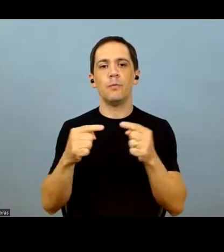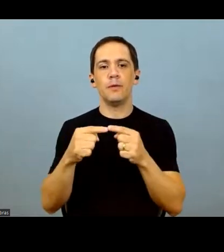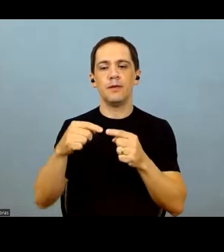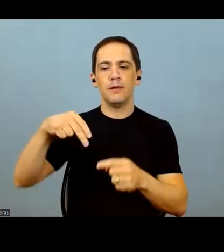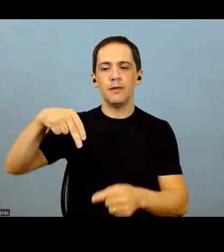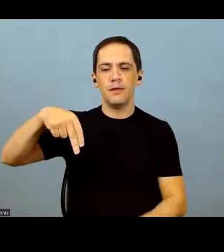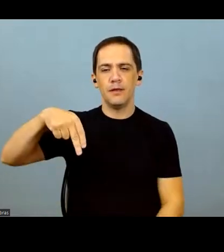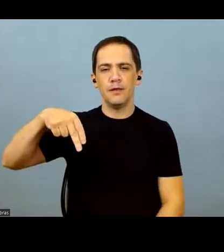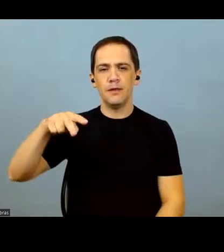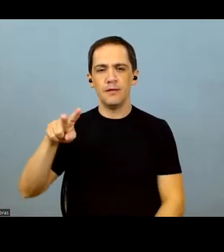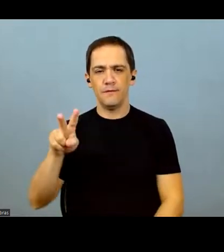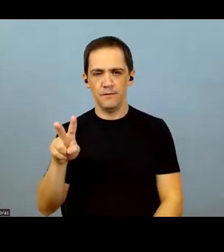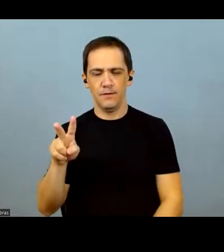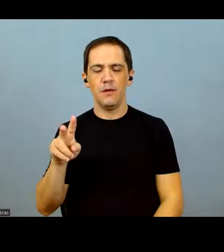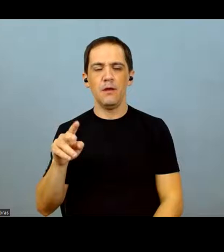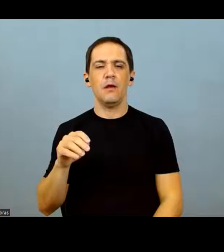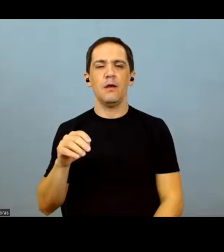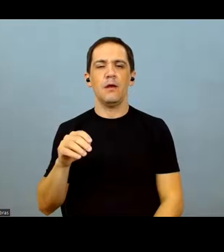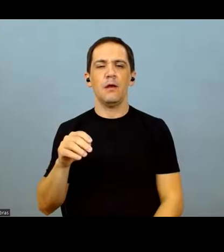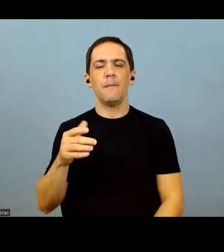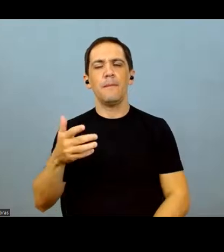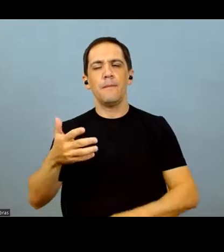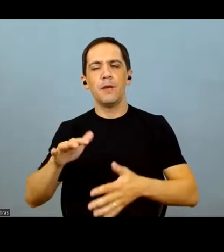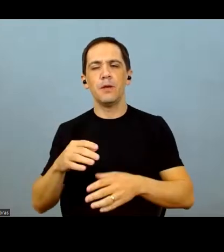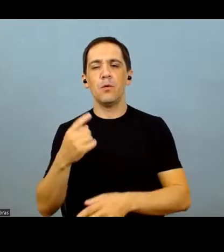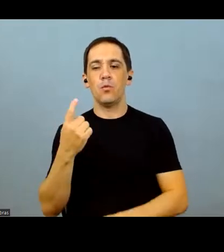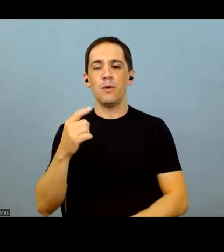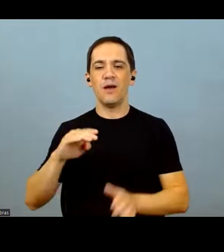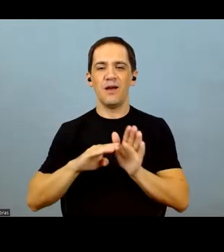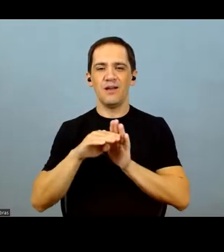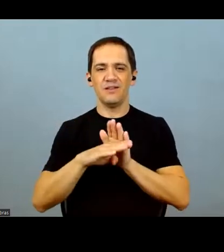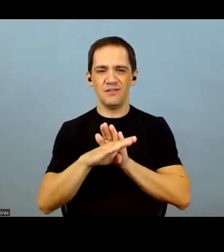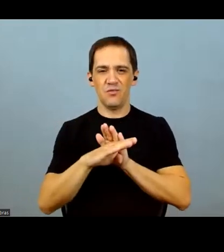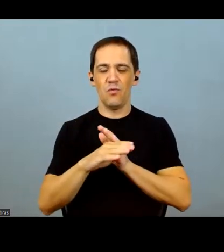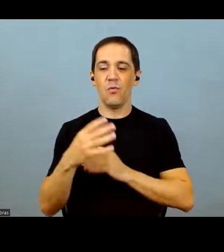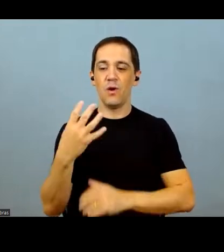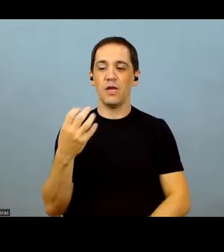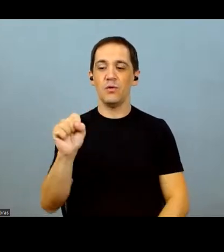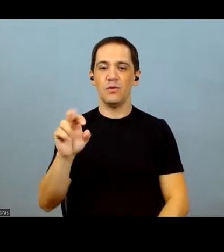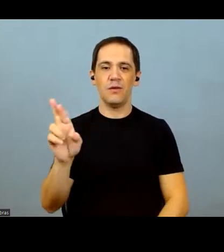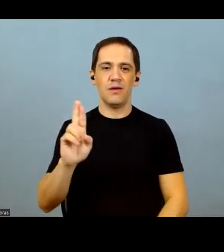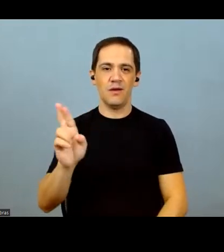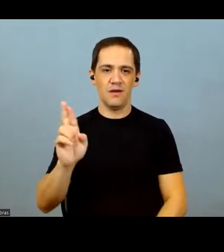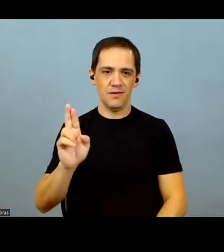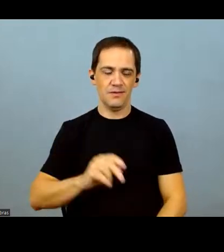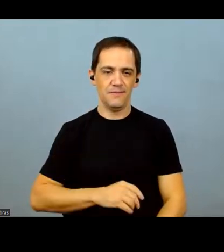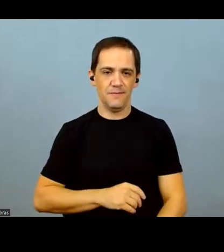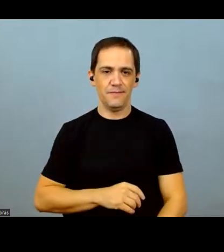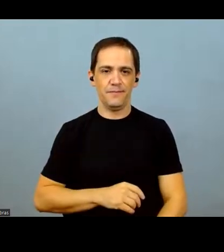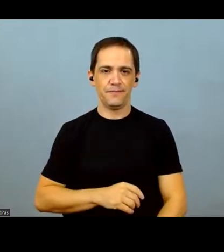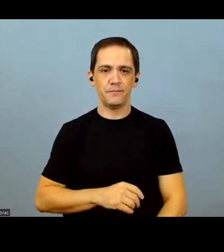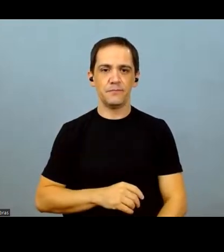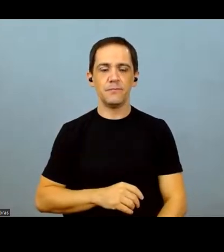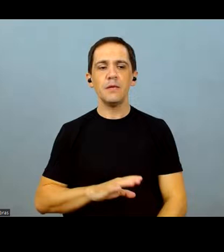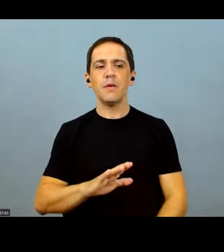priced according to an AV, which was a 48 reais BRL per stock.